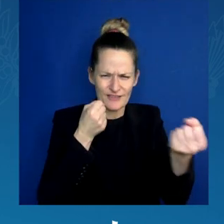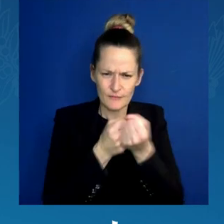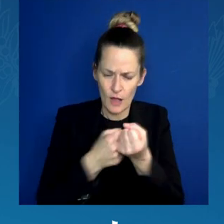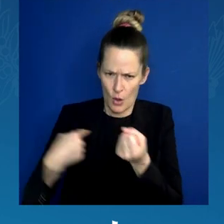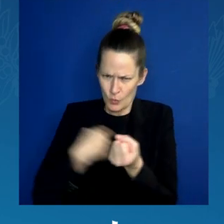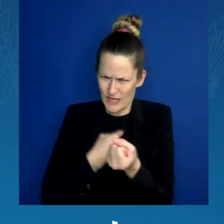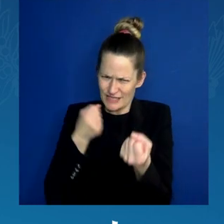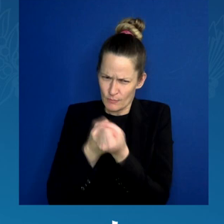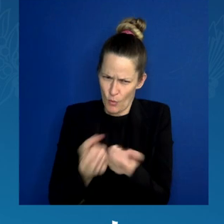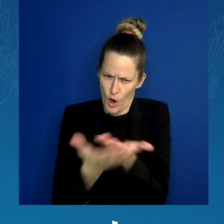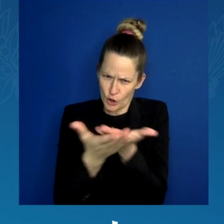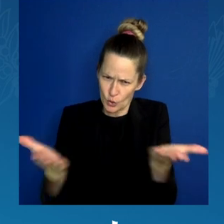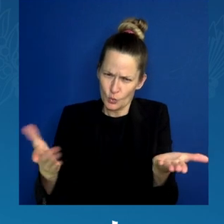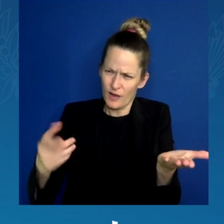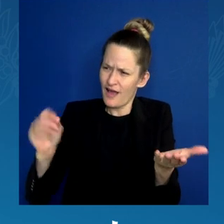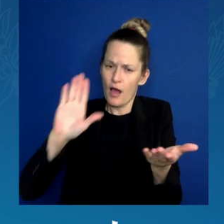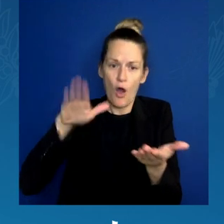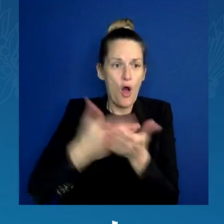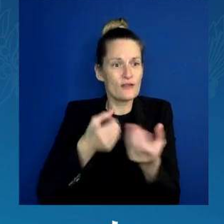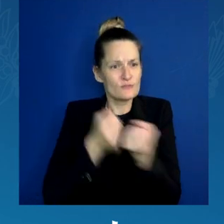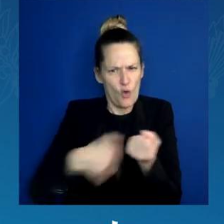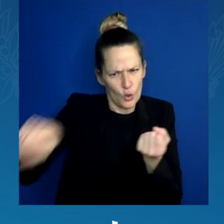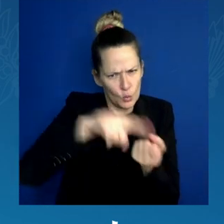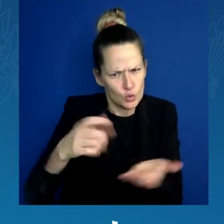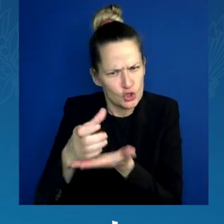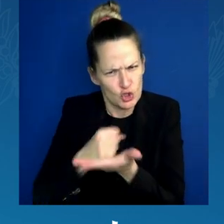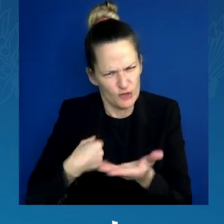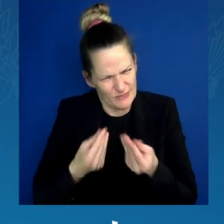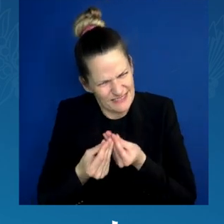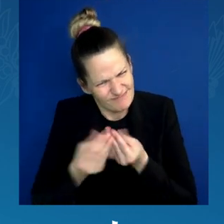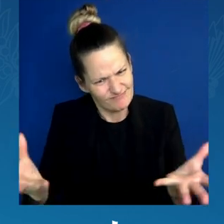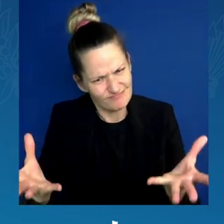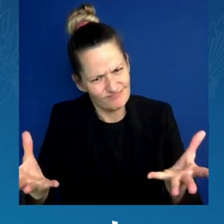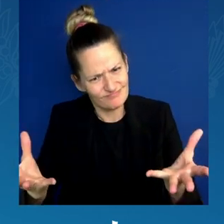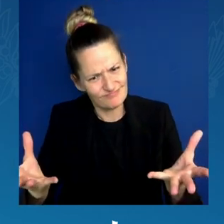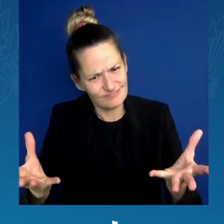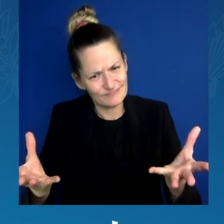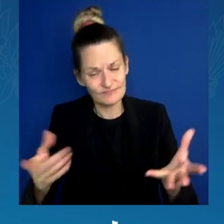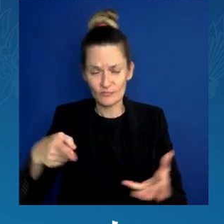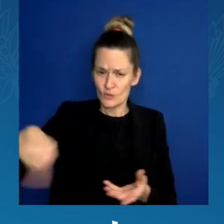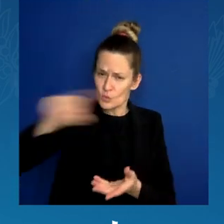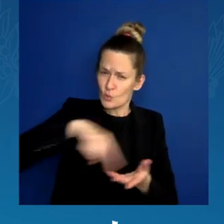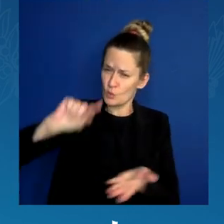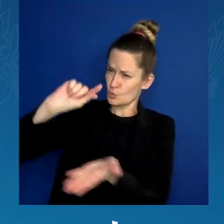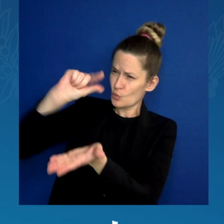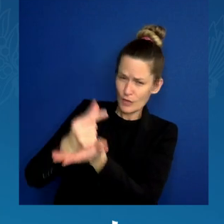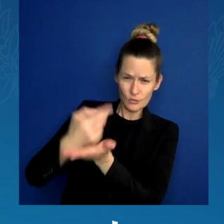you and your peers should be able to go to college without going broke.